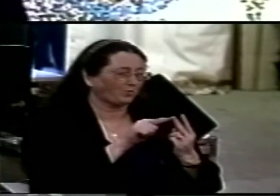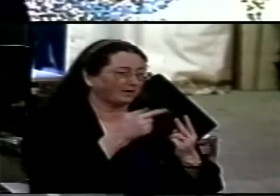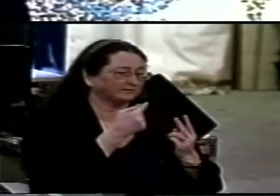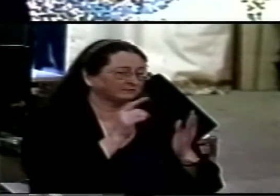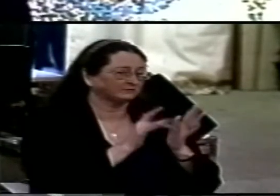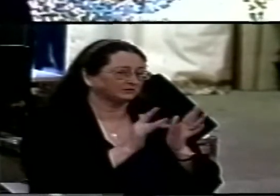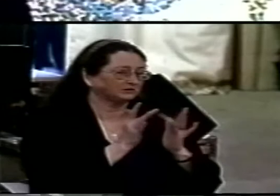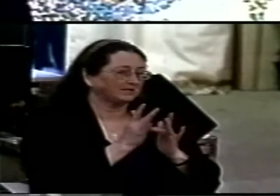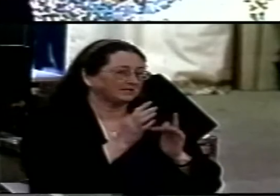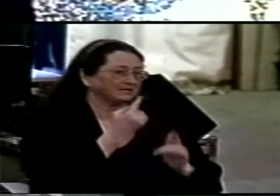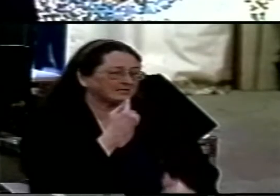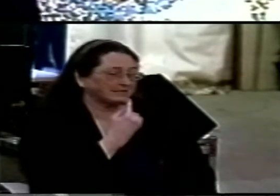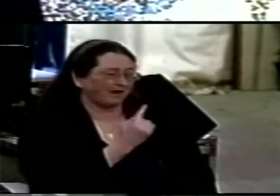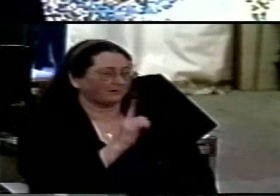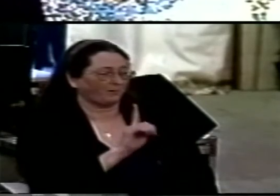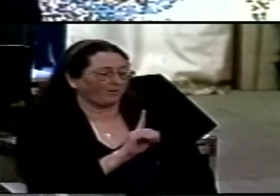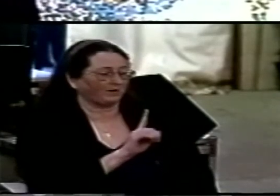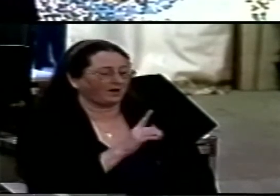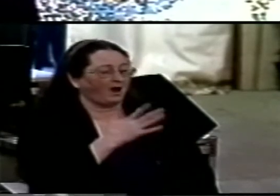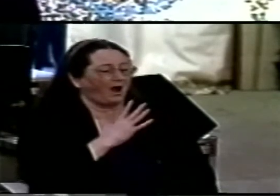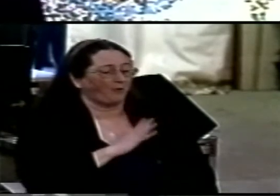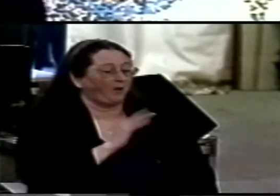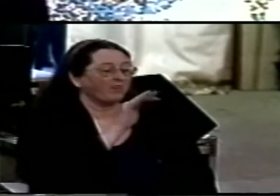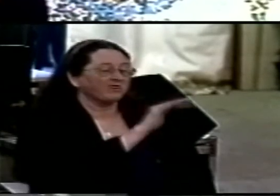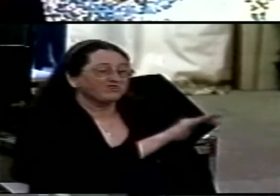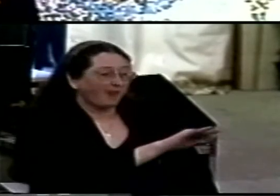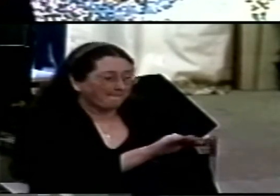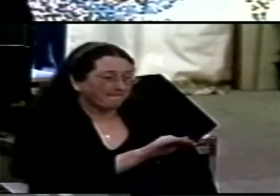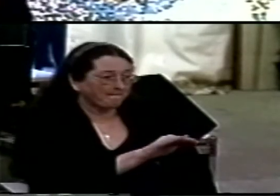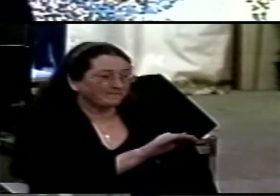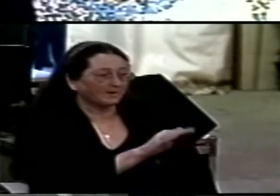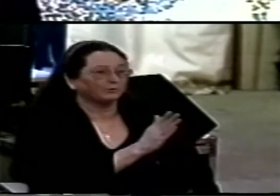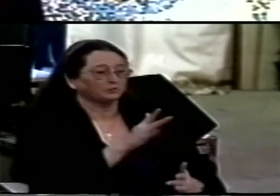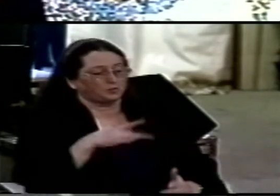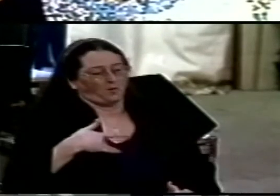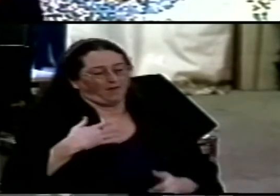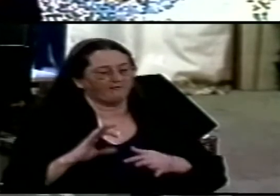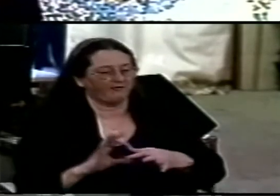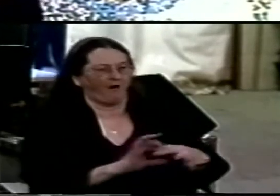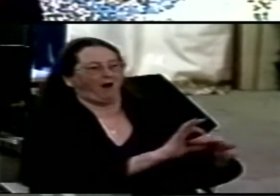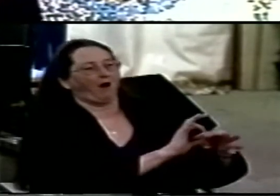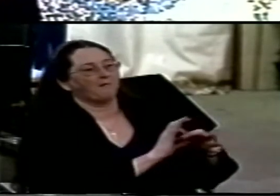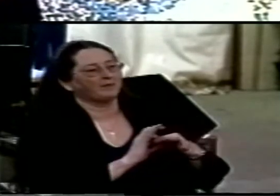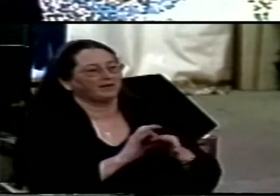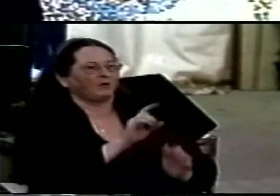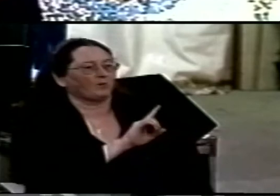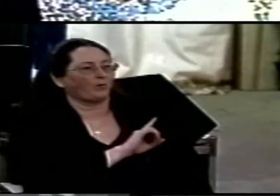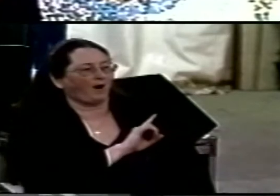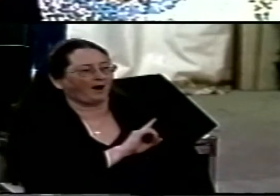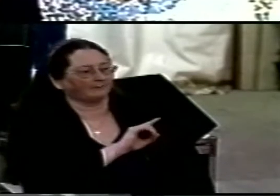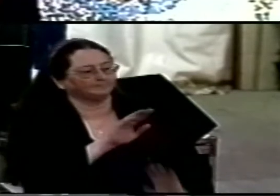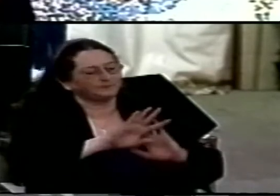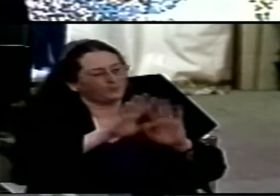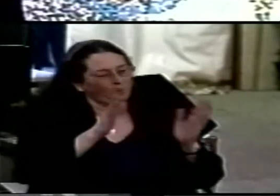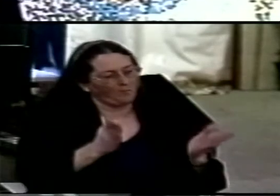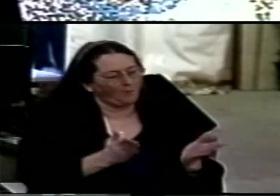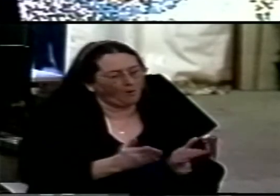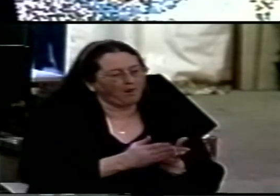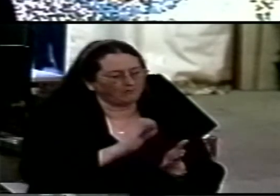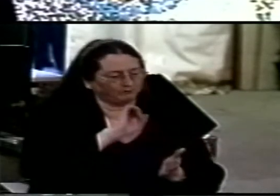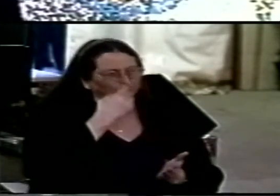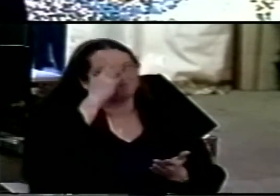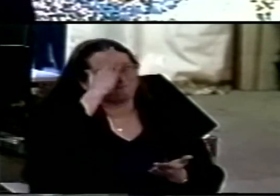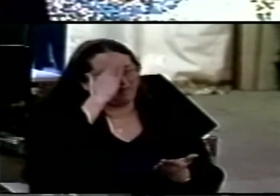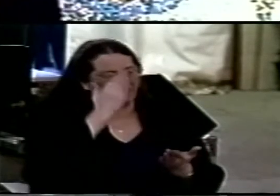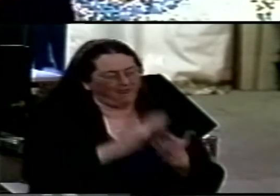I want them to be in harmony so that the world may believe